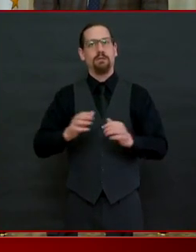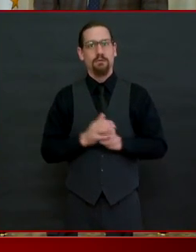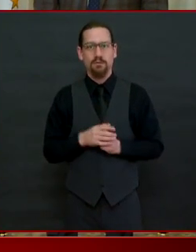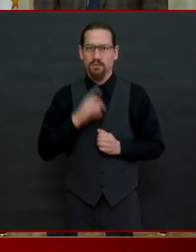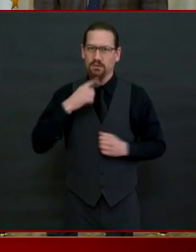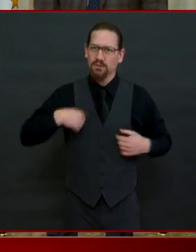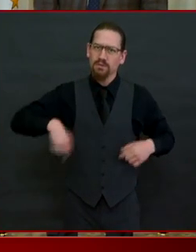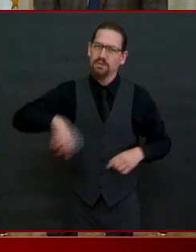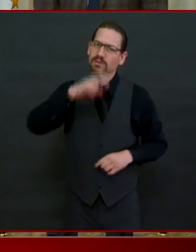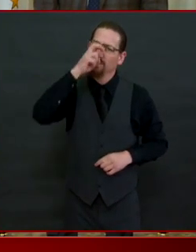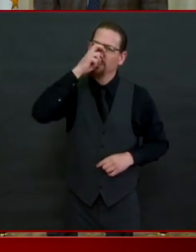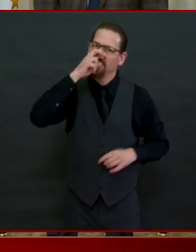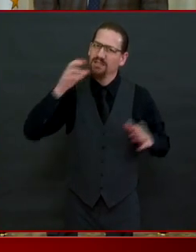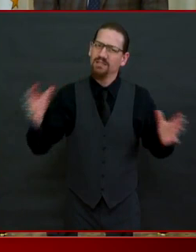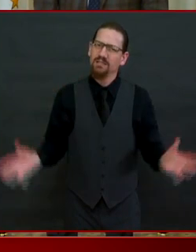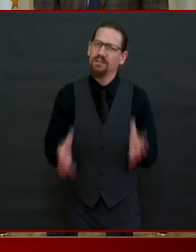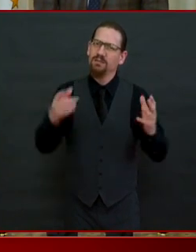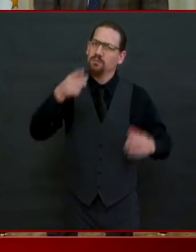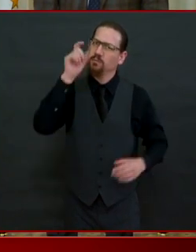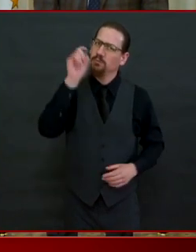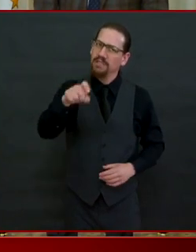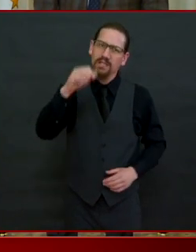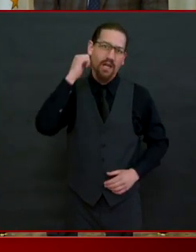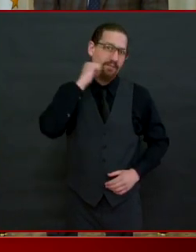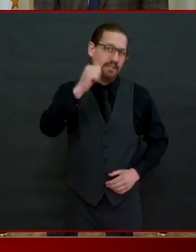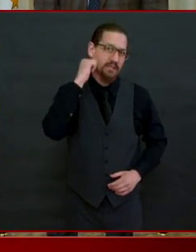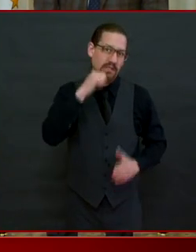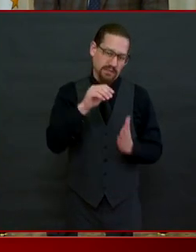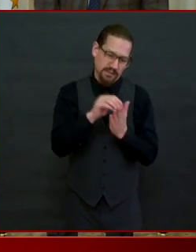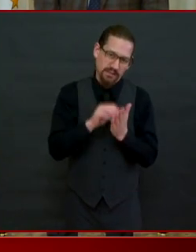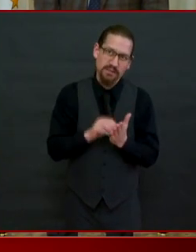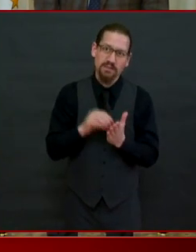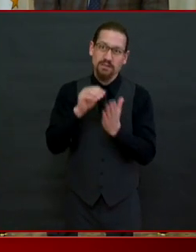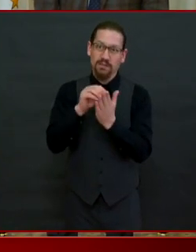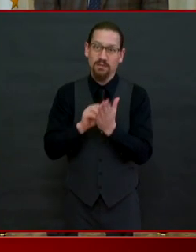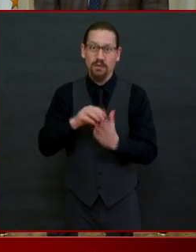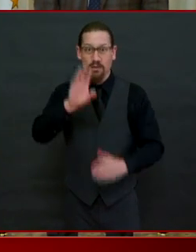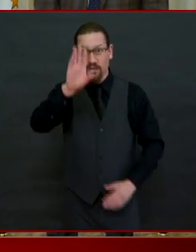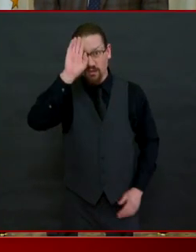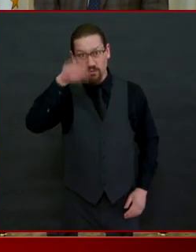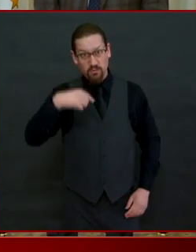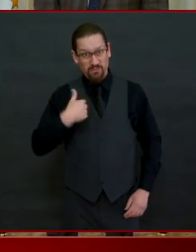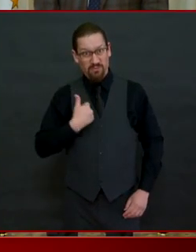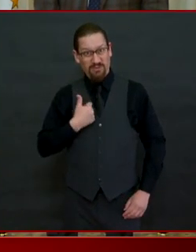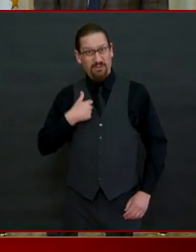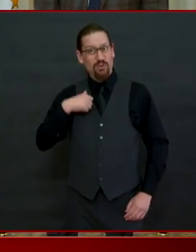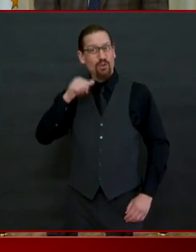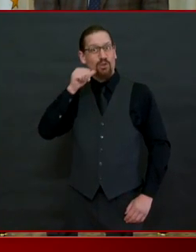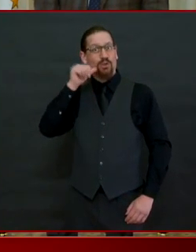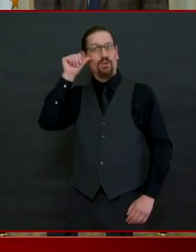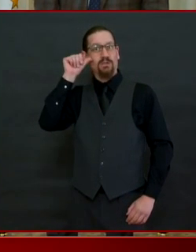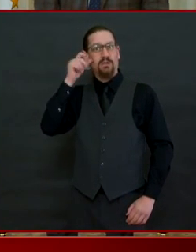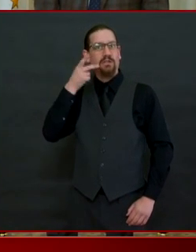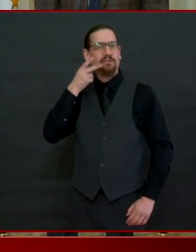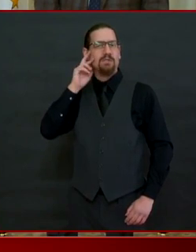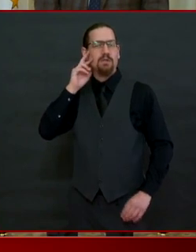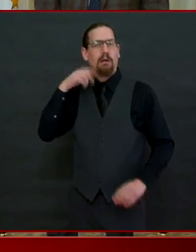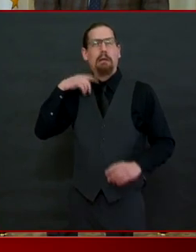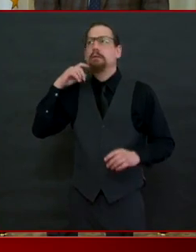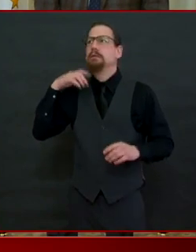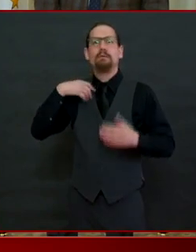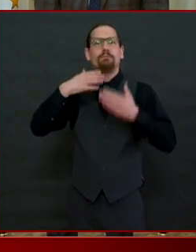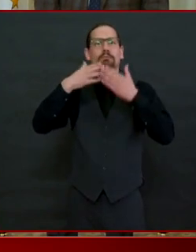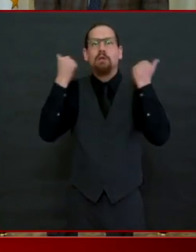so i had to go back and try to remember and fill in the blanks so this is my reminder to each of you please every day